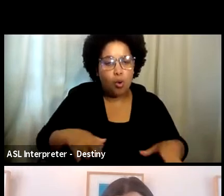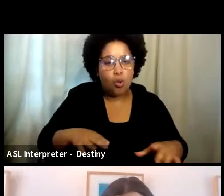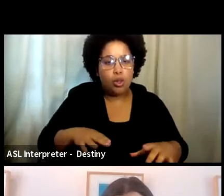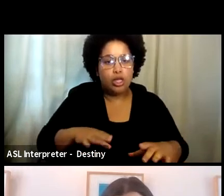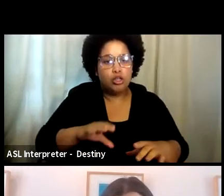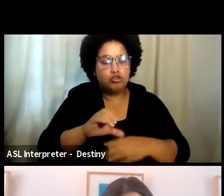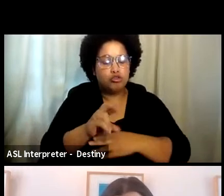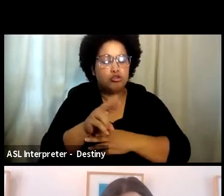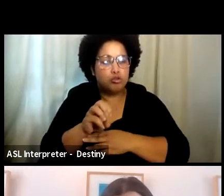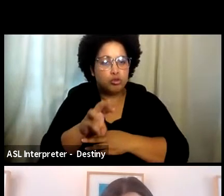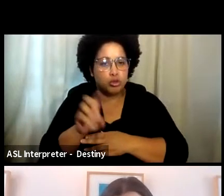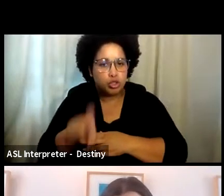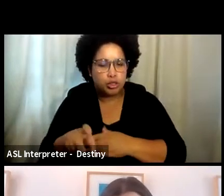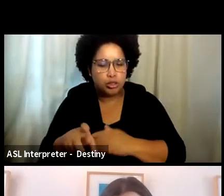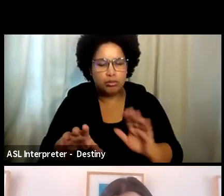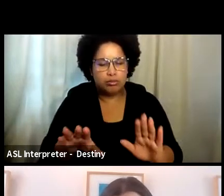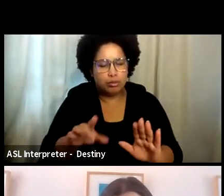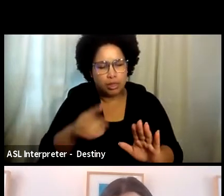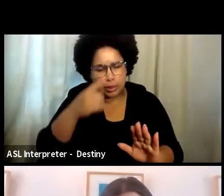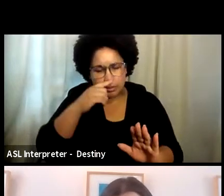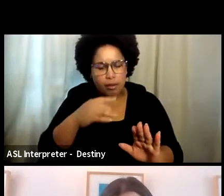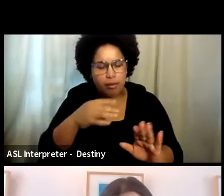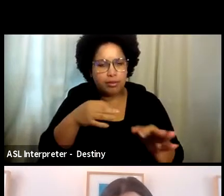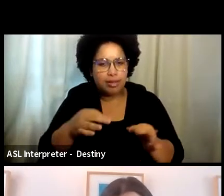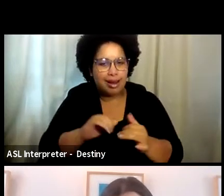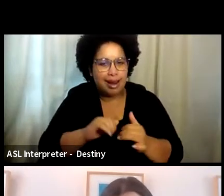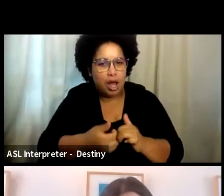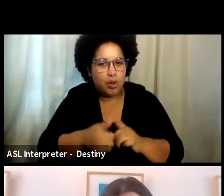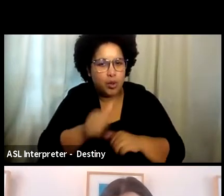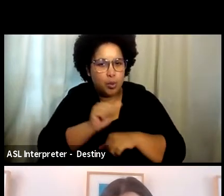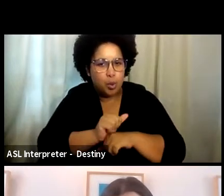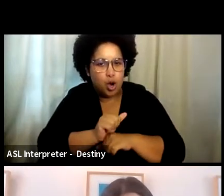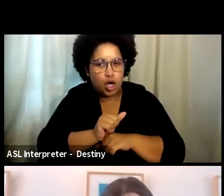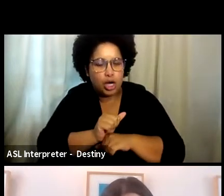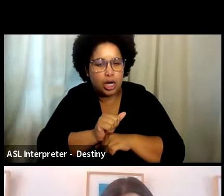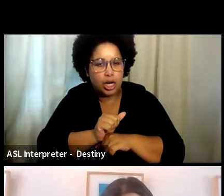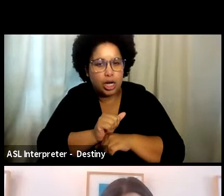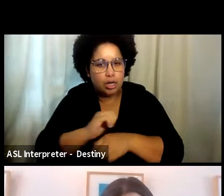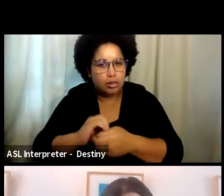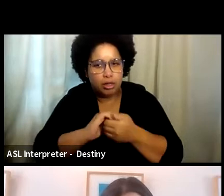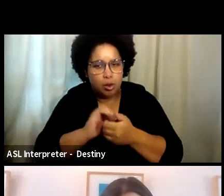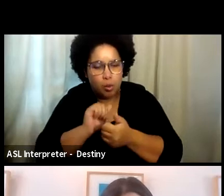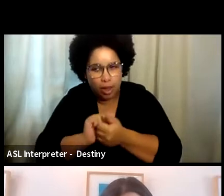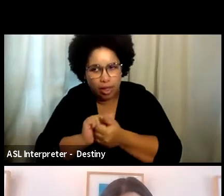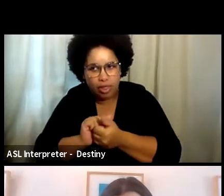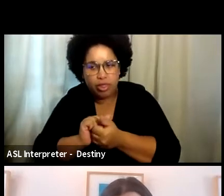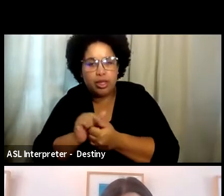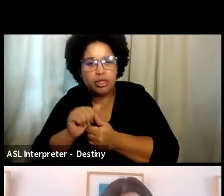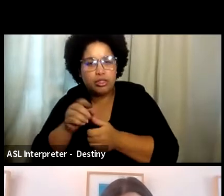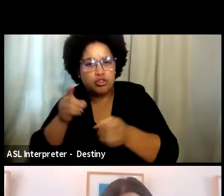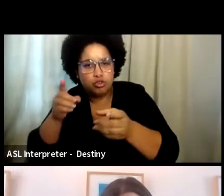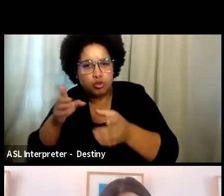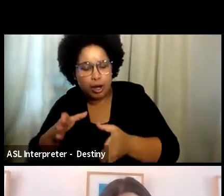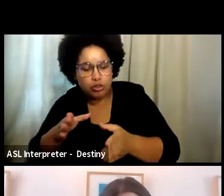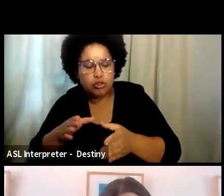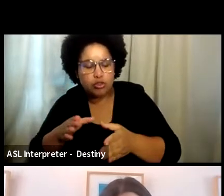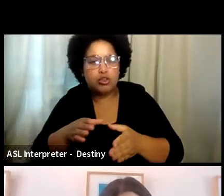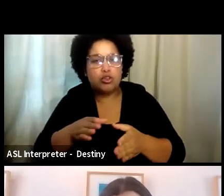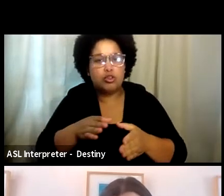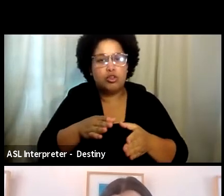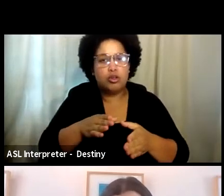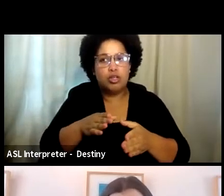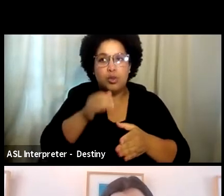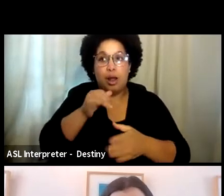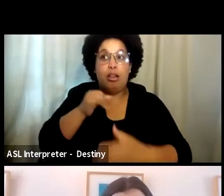doing. Give us a sense of how you work in partnership and extend the vision of a director, not get in the way. I know that these are